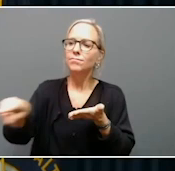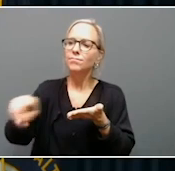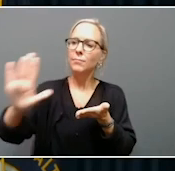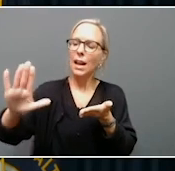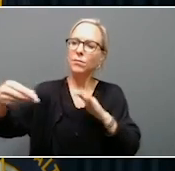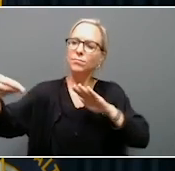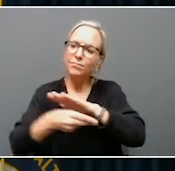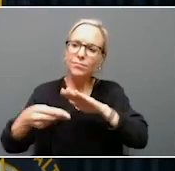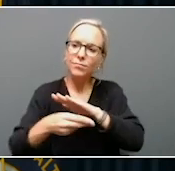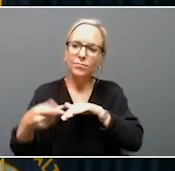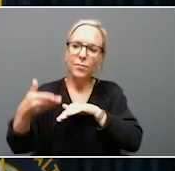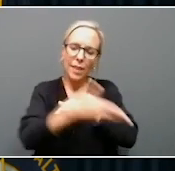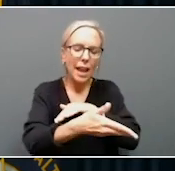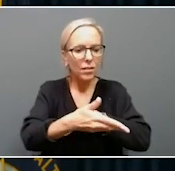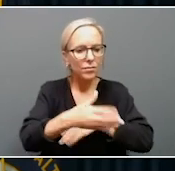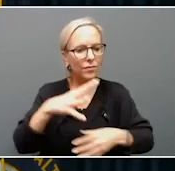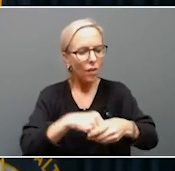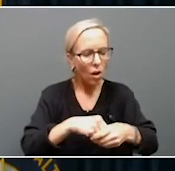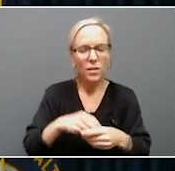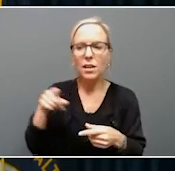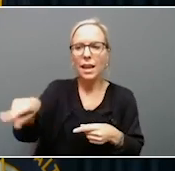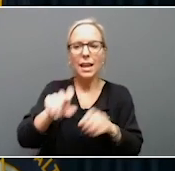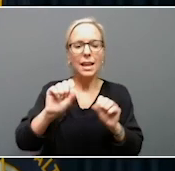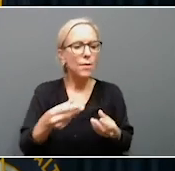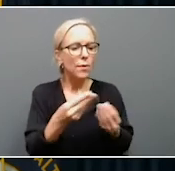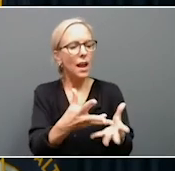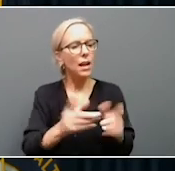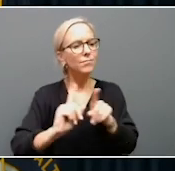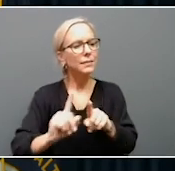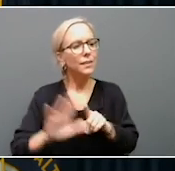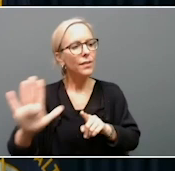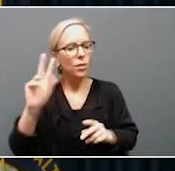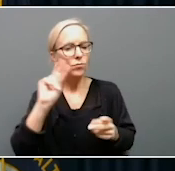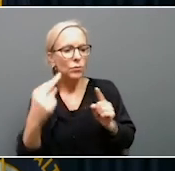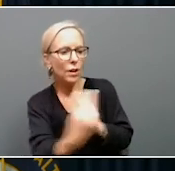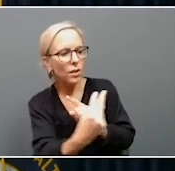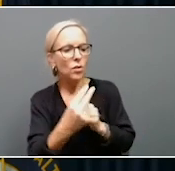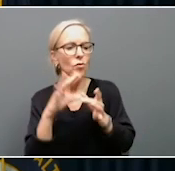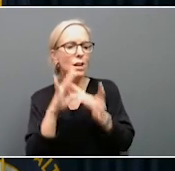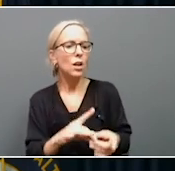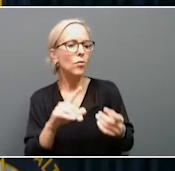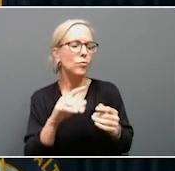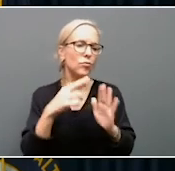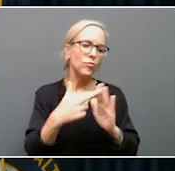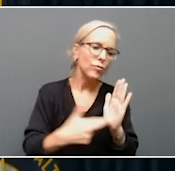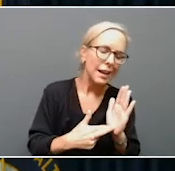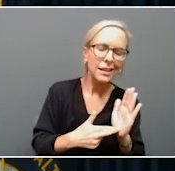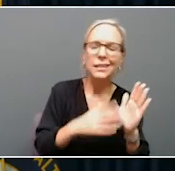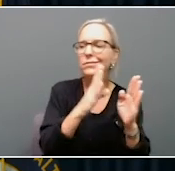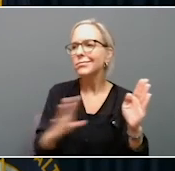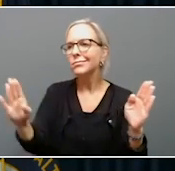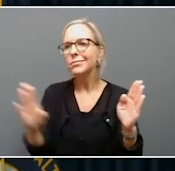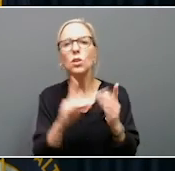able to provide different thoughts on everything from regulation to potential